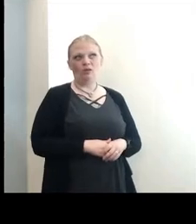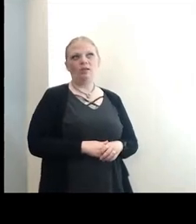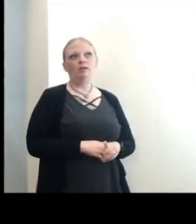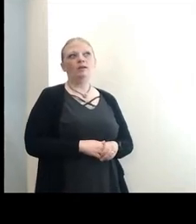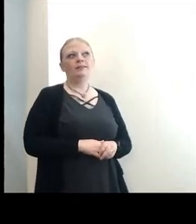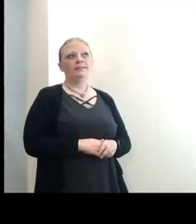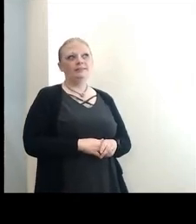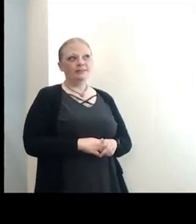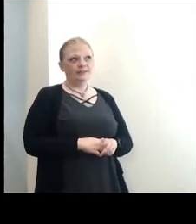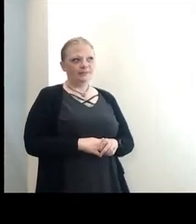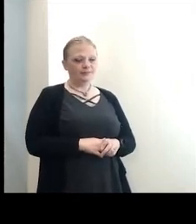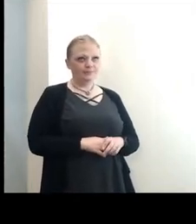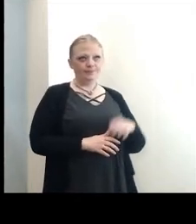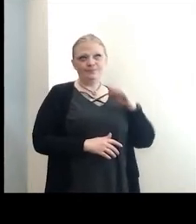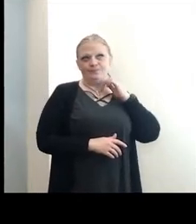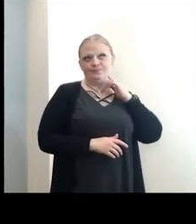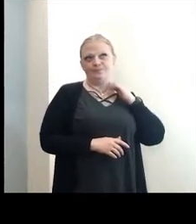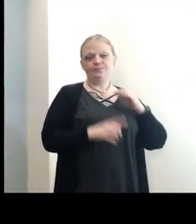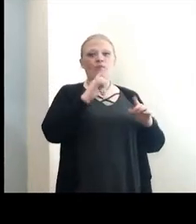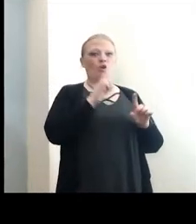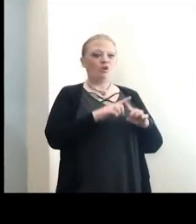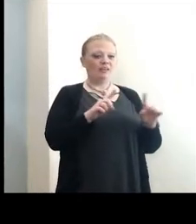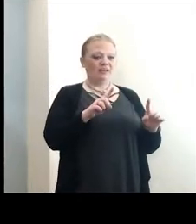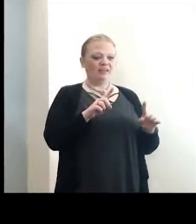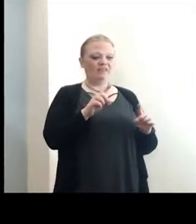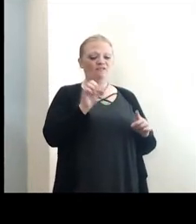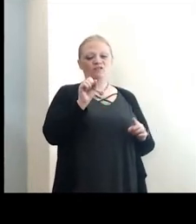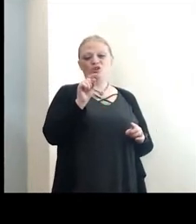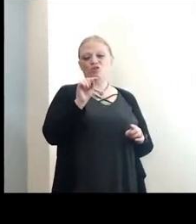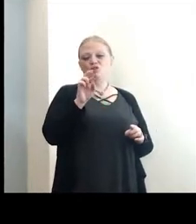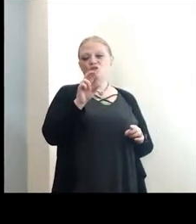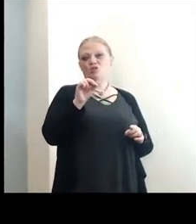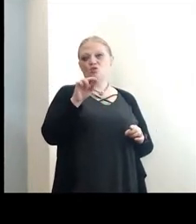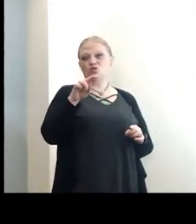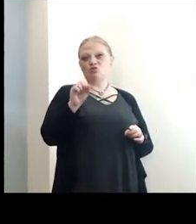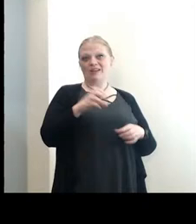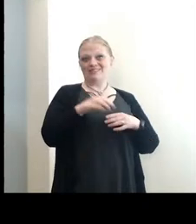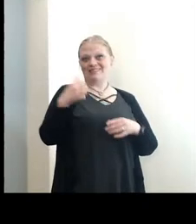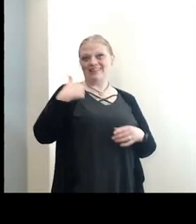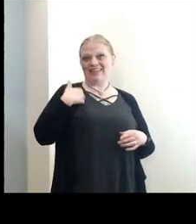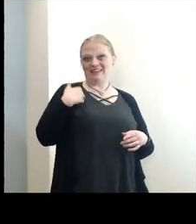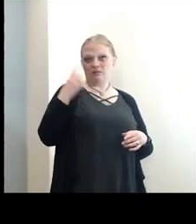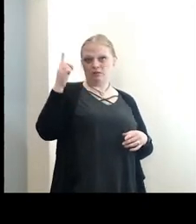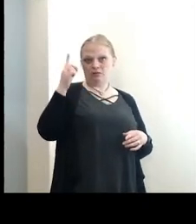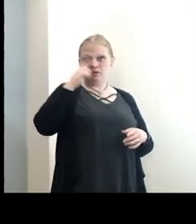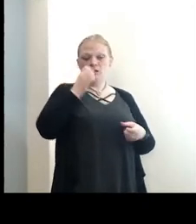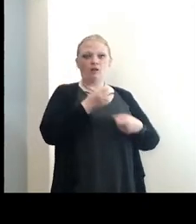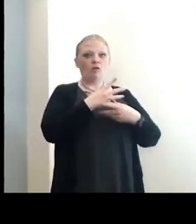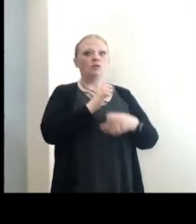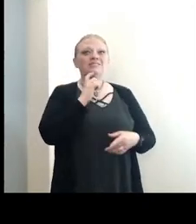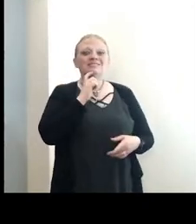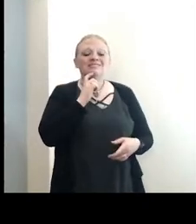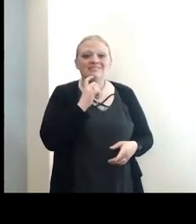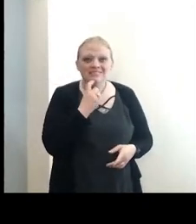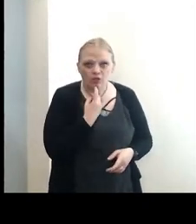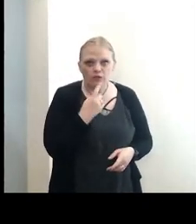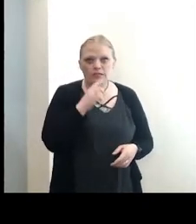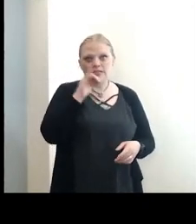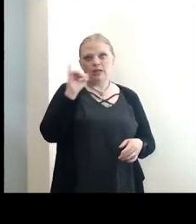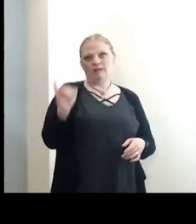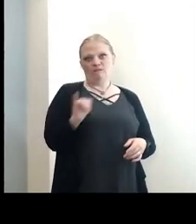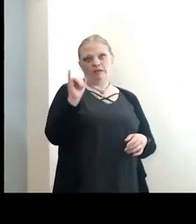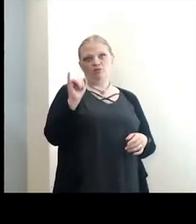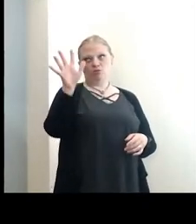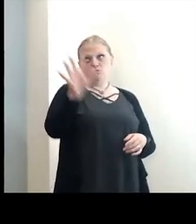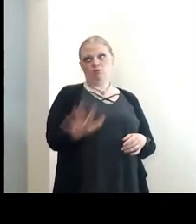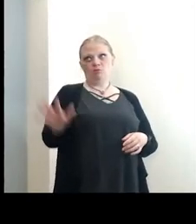And there are strains that we've seen in Canada that have caused some serious infections across the across